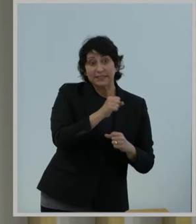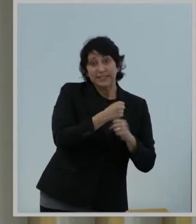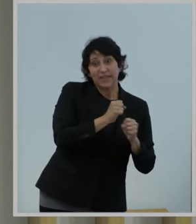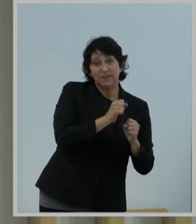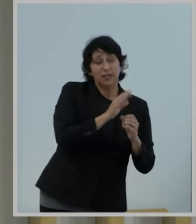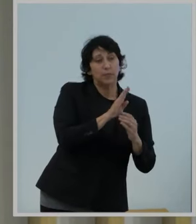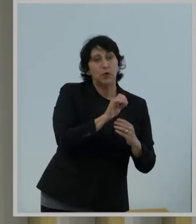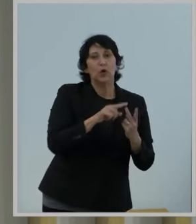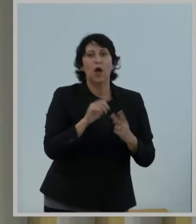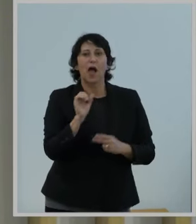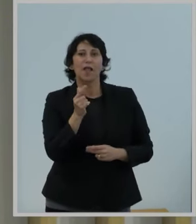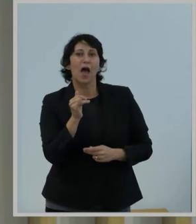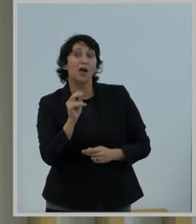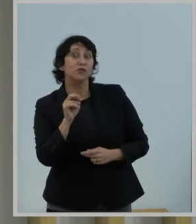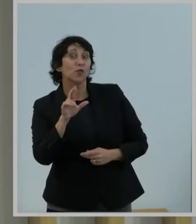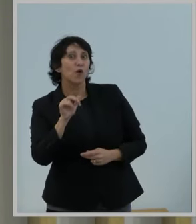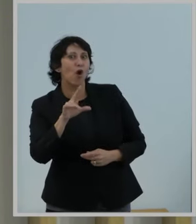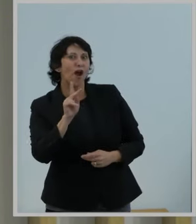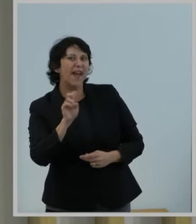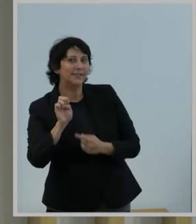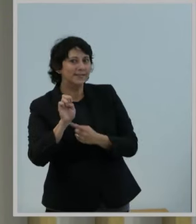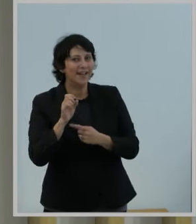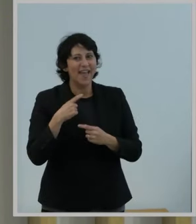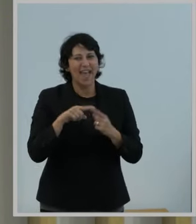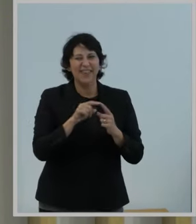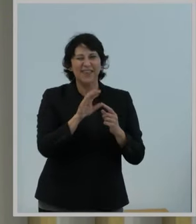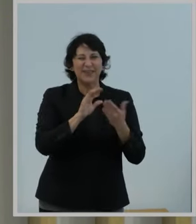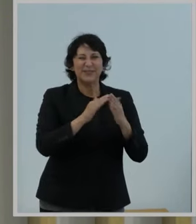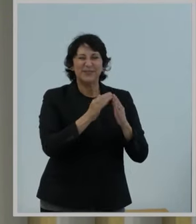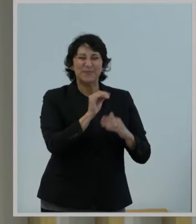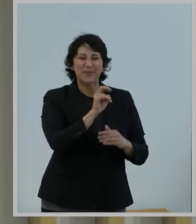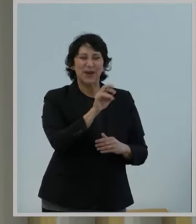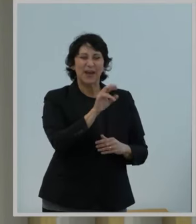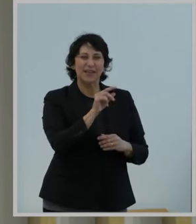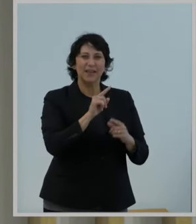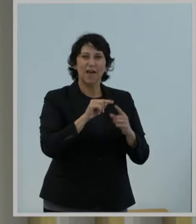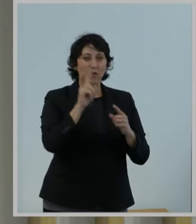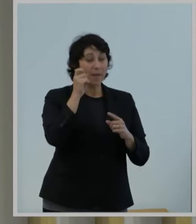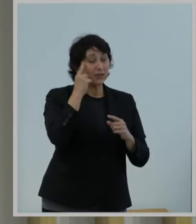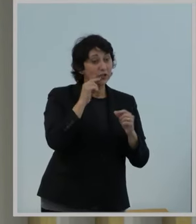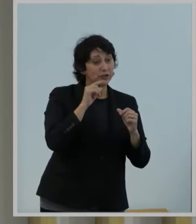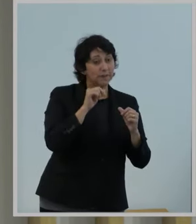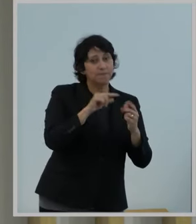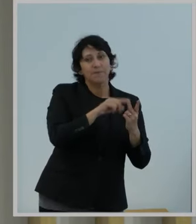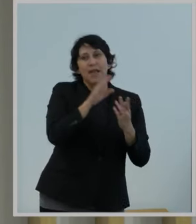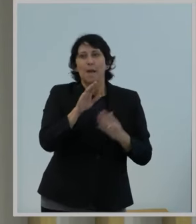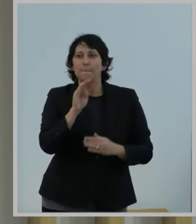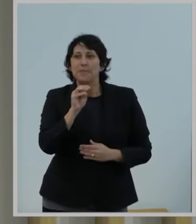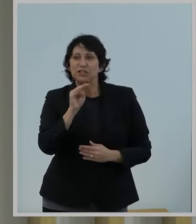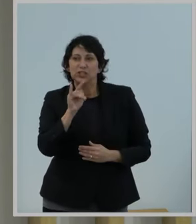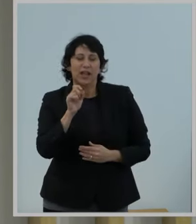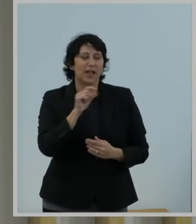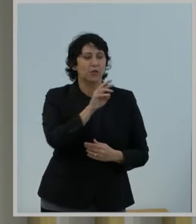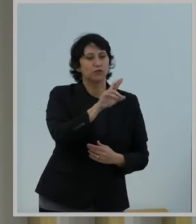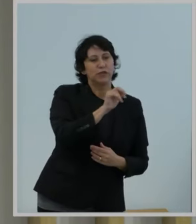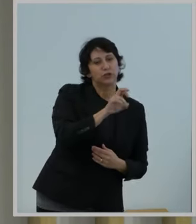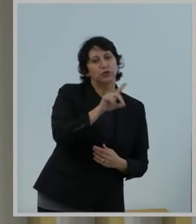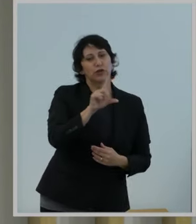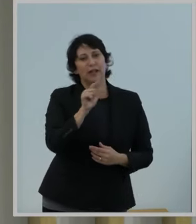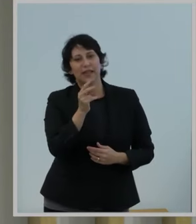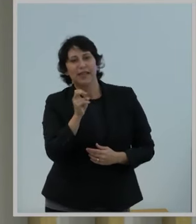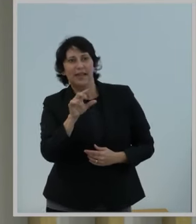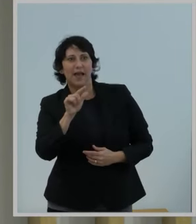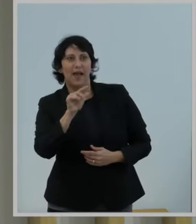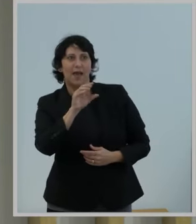Bureau, Alejandro Rorick and Kara Voth from the Consumer and Governmental Affairs Bureau, Melina Barzilai, Michelle Ellison, Richard Mallon, Linda Oliver,